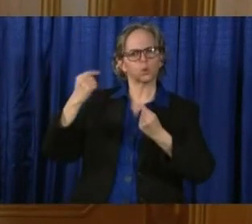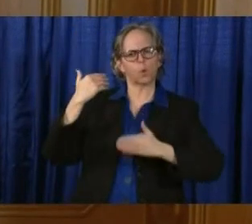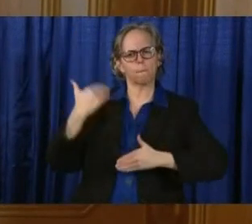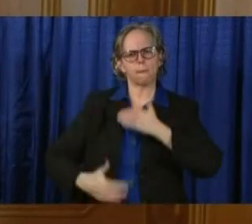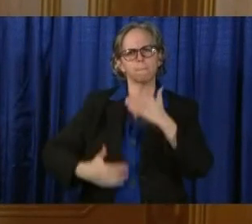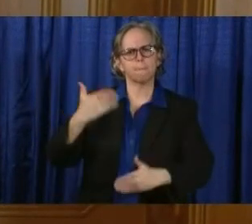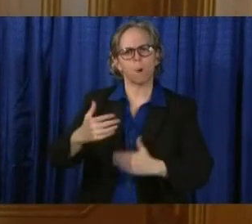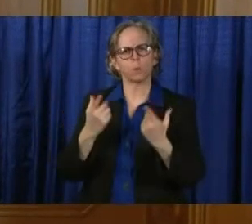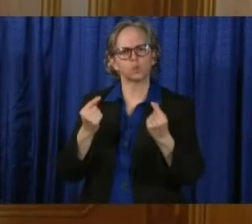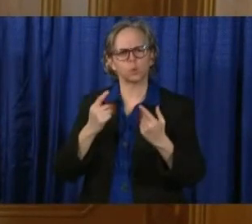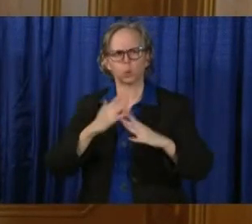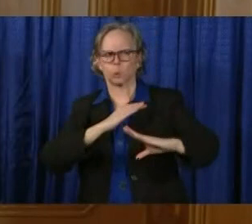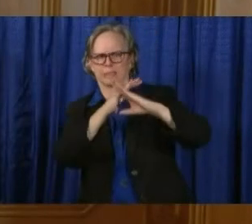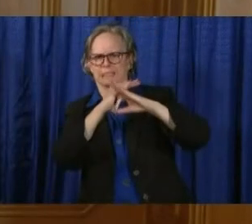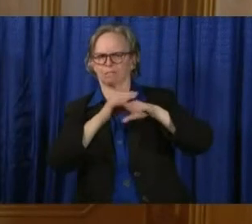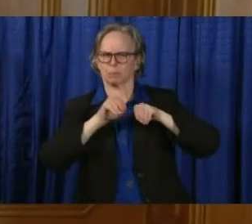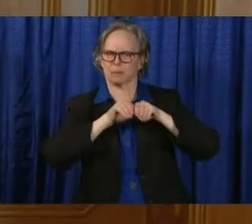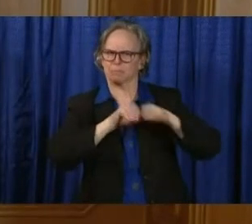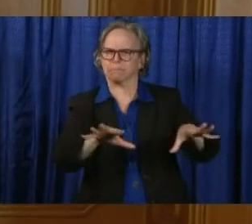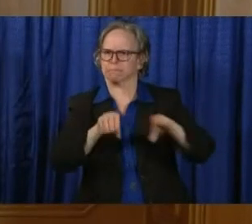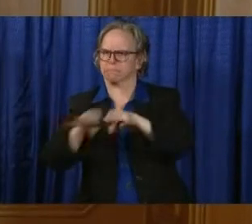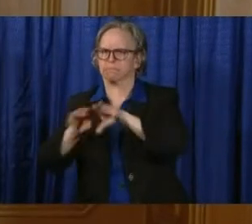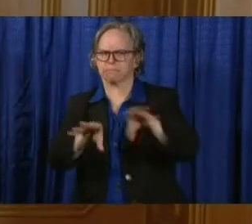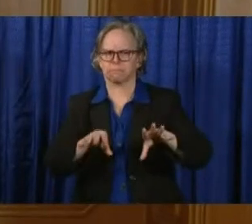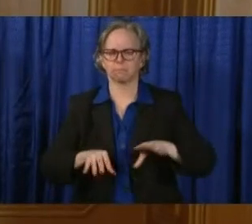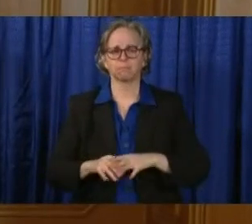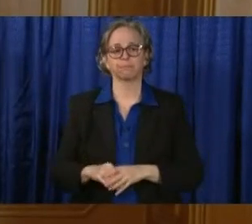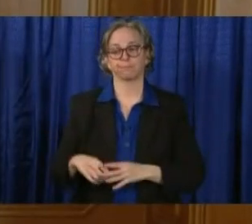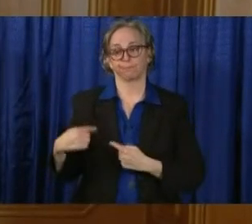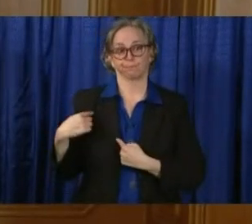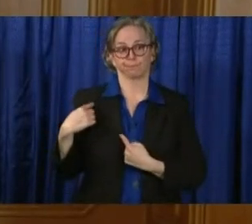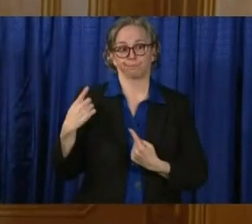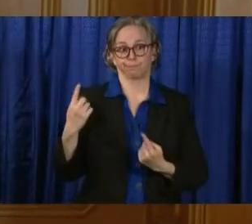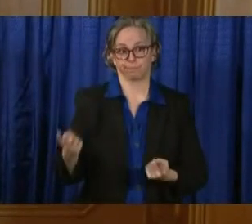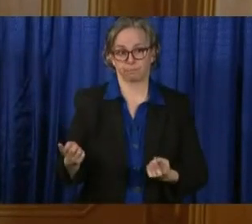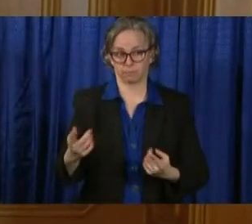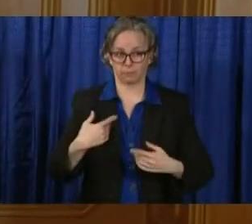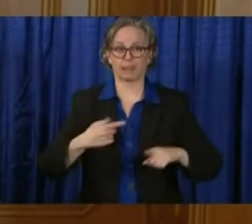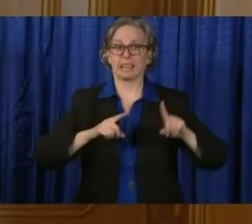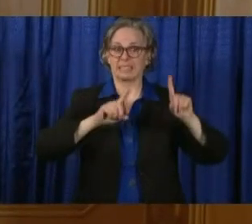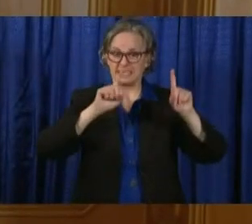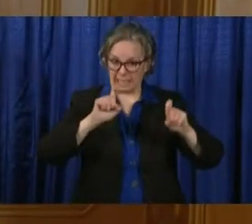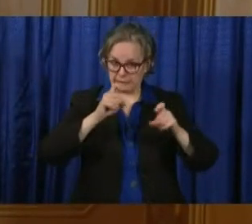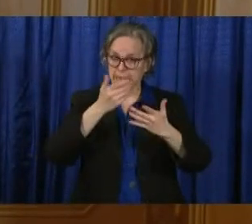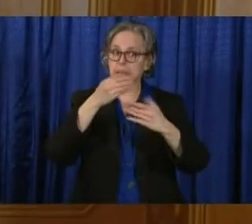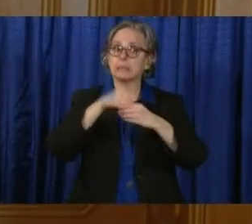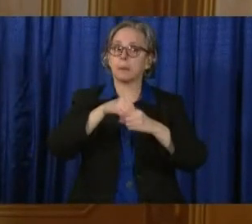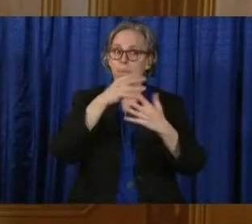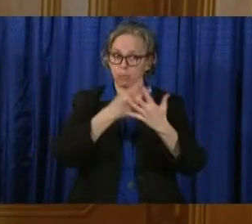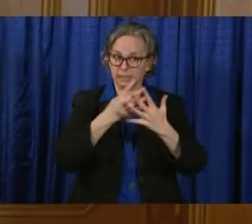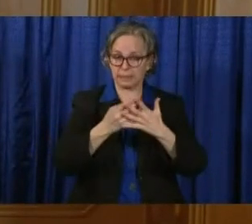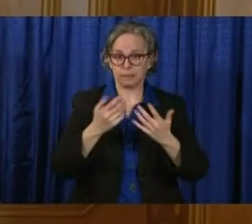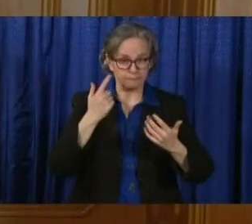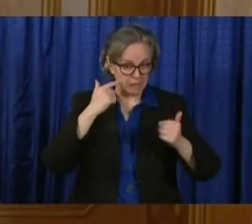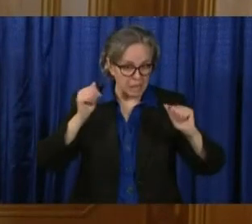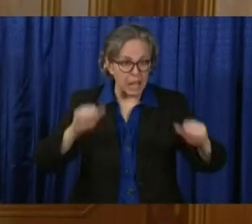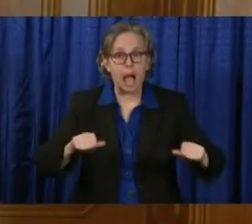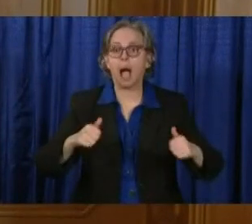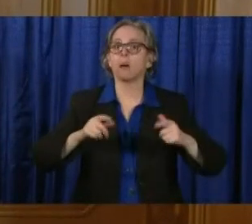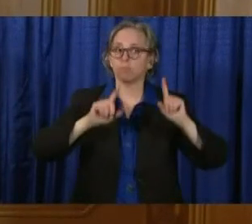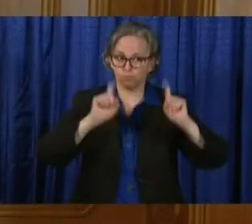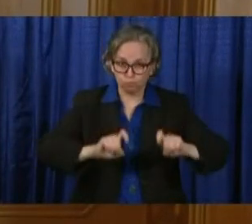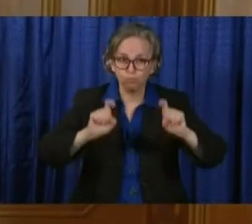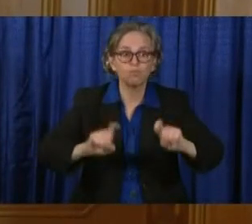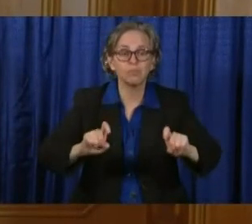We have been testing in the prisons whenever appropriate. This is not this testing is